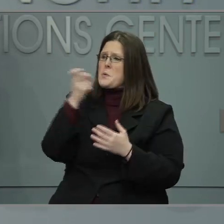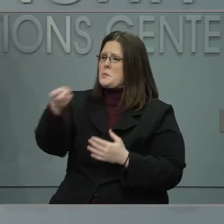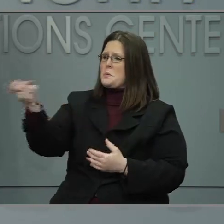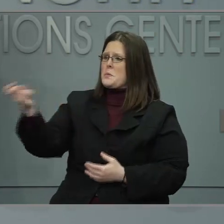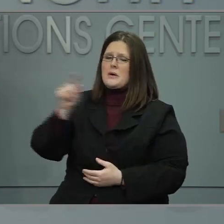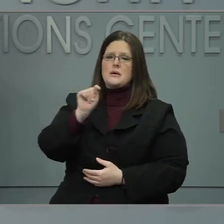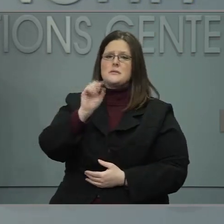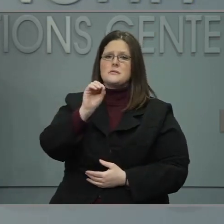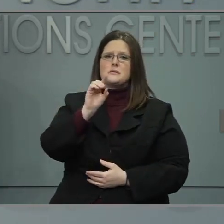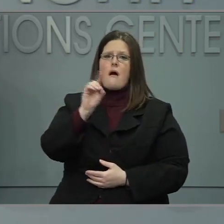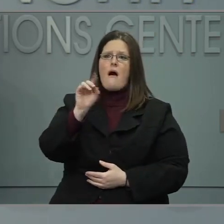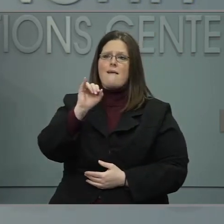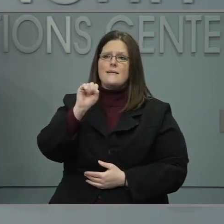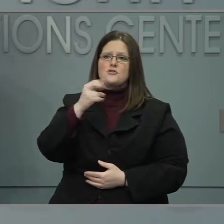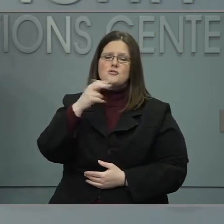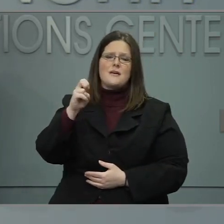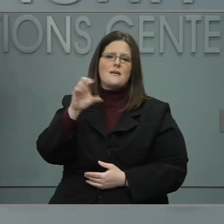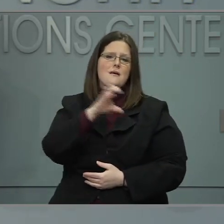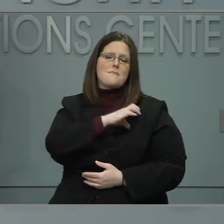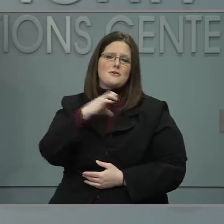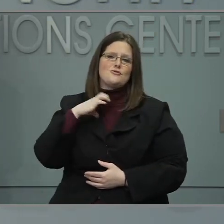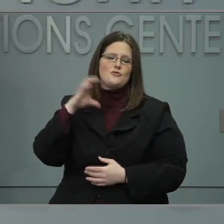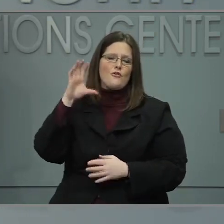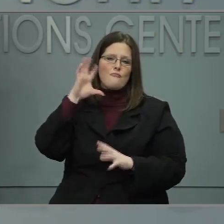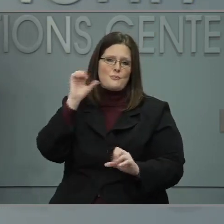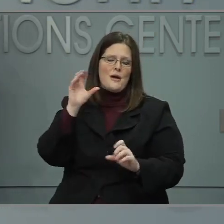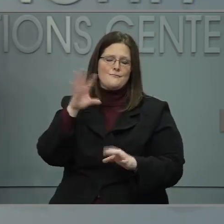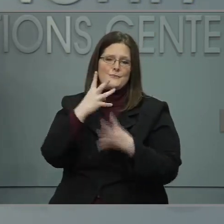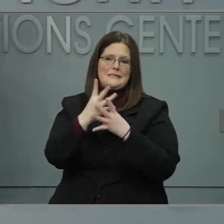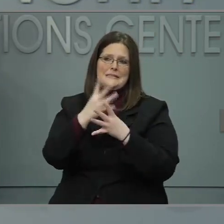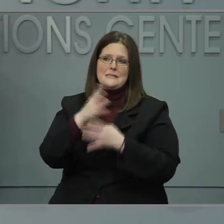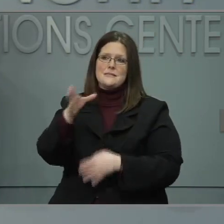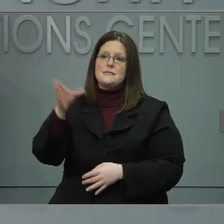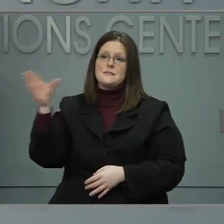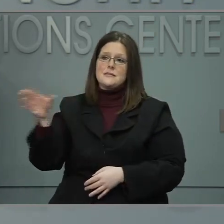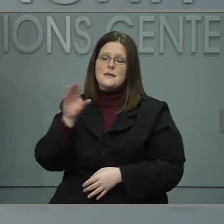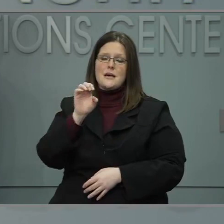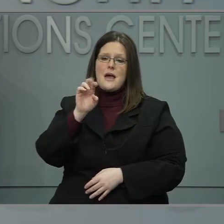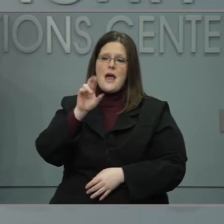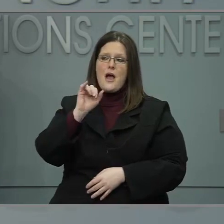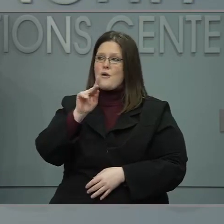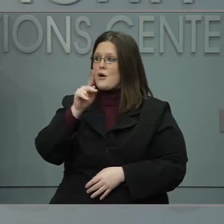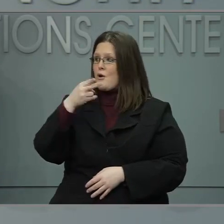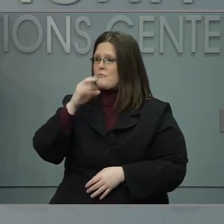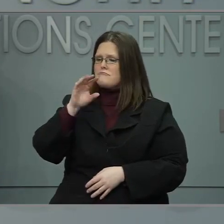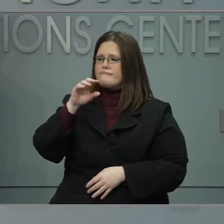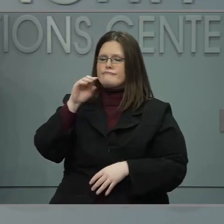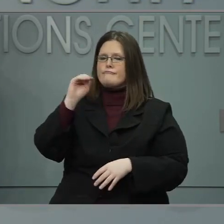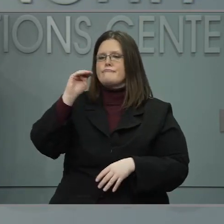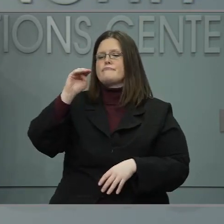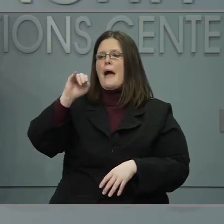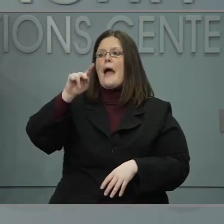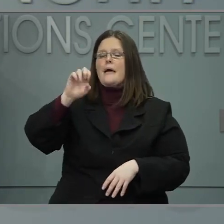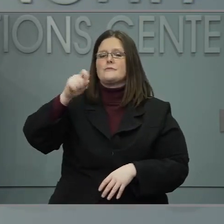and Director of Emergency Management Mike Sprayberry. Monica McGee and Brian Tipton are our sign language interpreters, and behind the